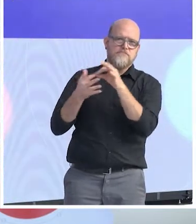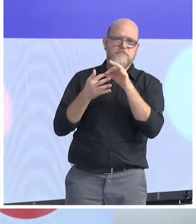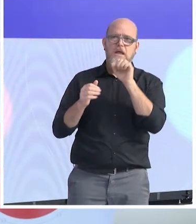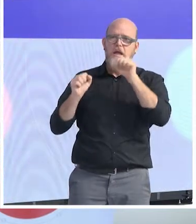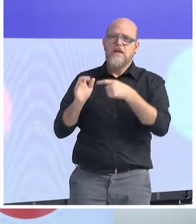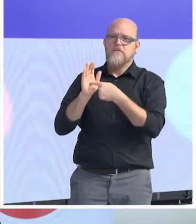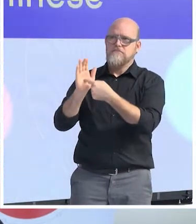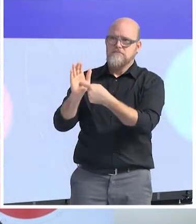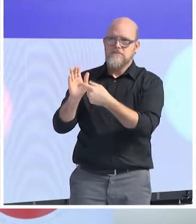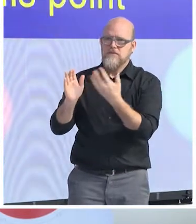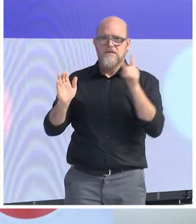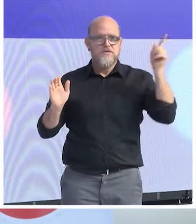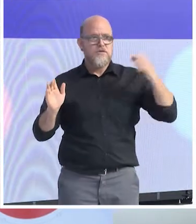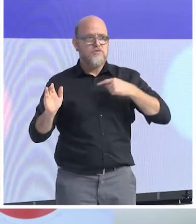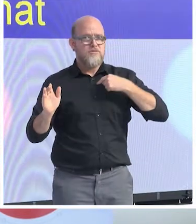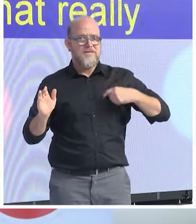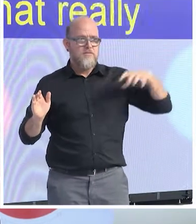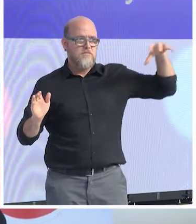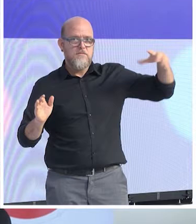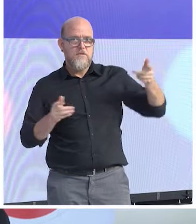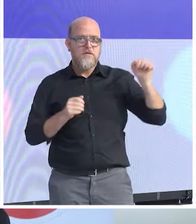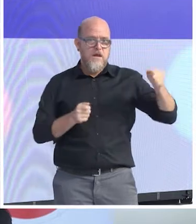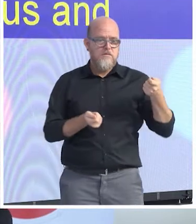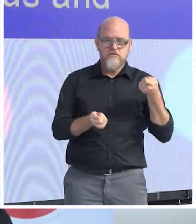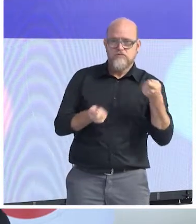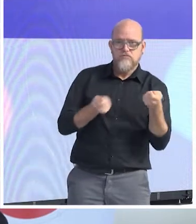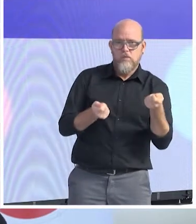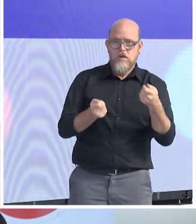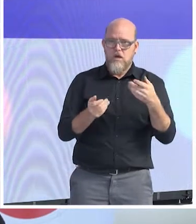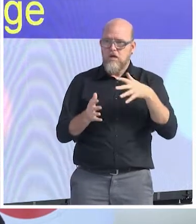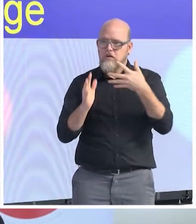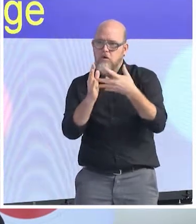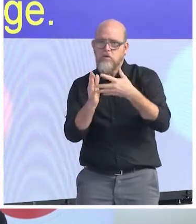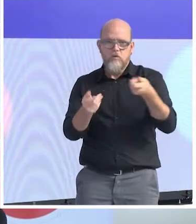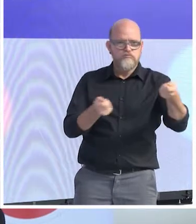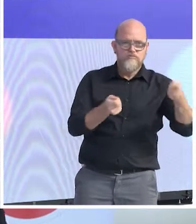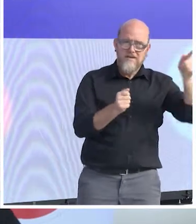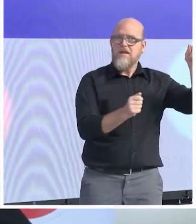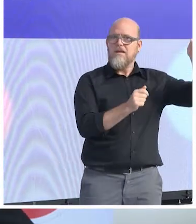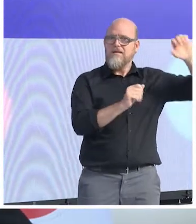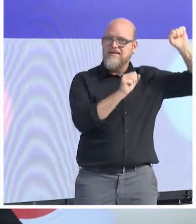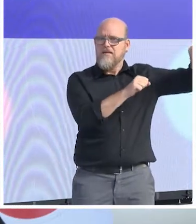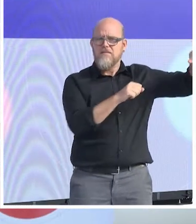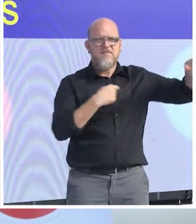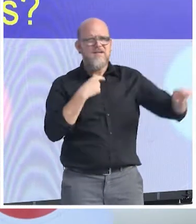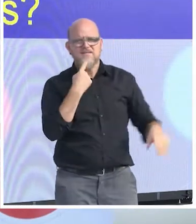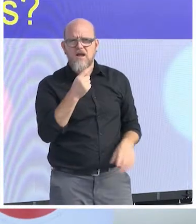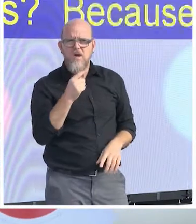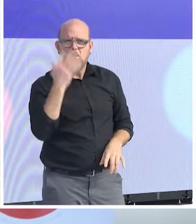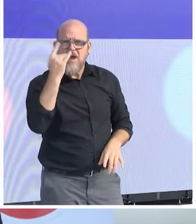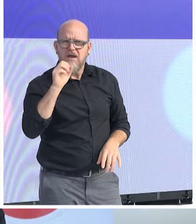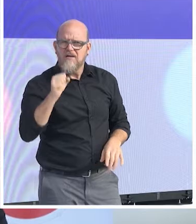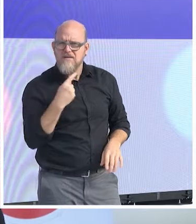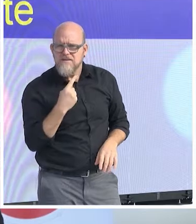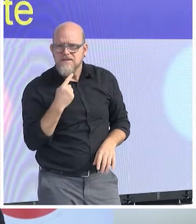serious and could be a game change. So why I'm saying all this, because I do believe that this is quite important to try to